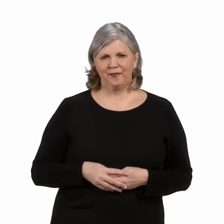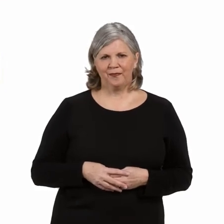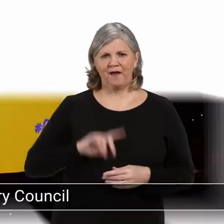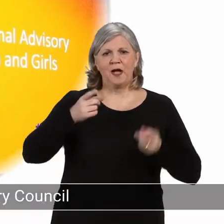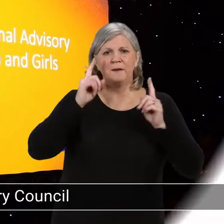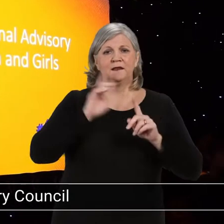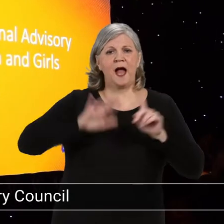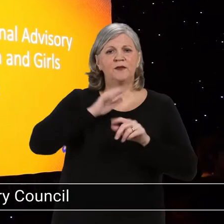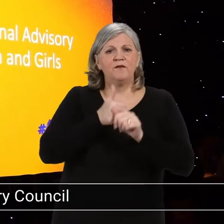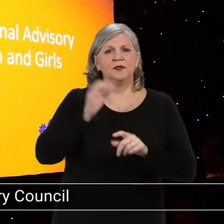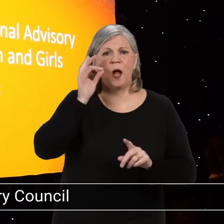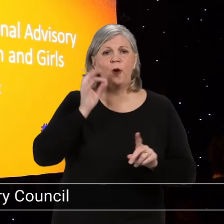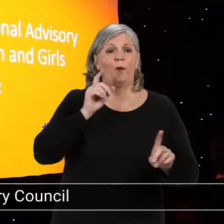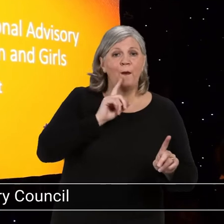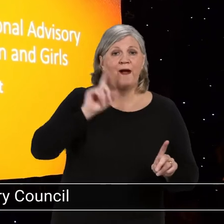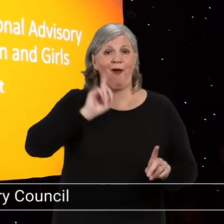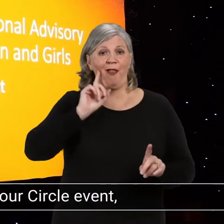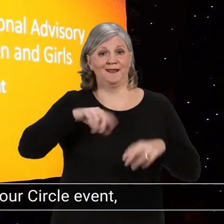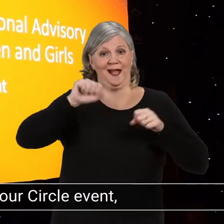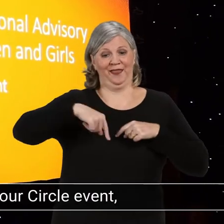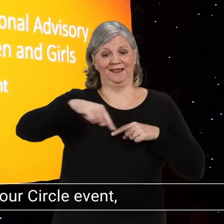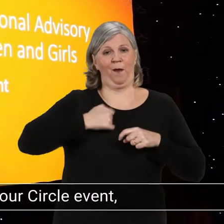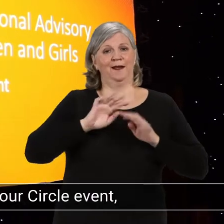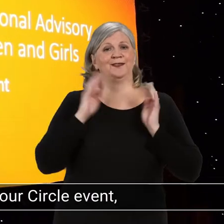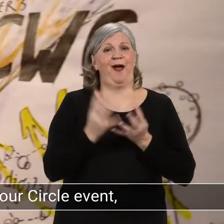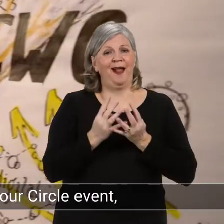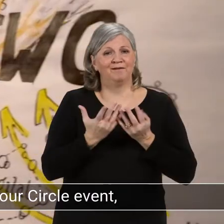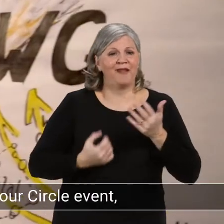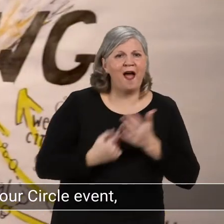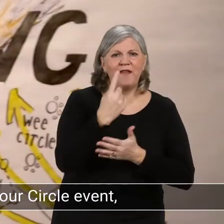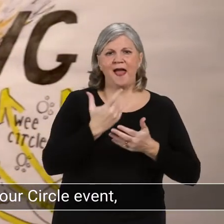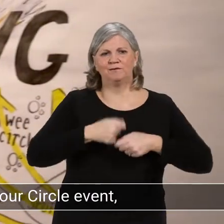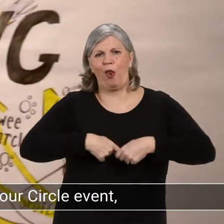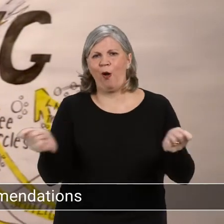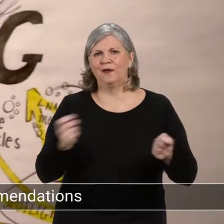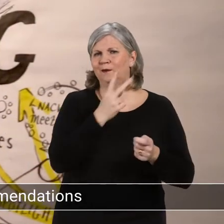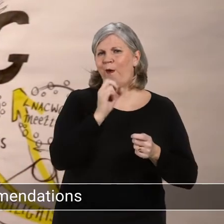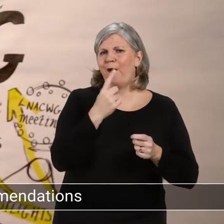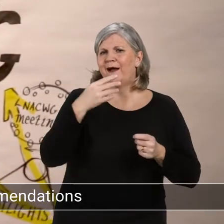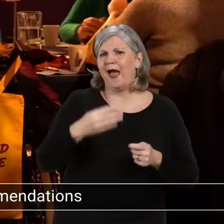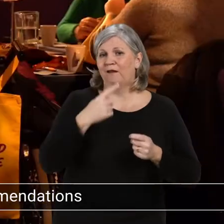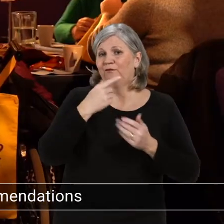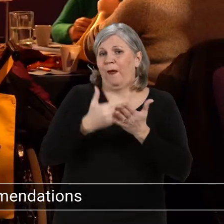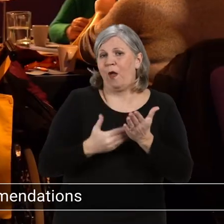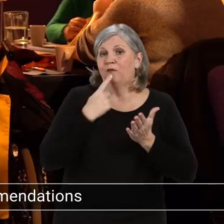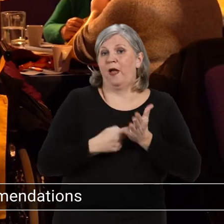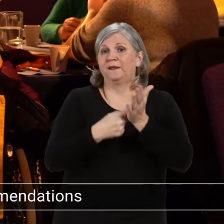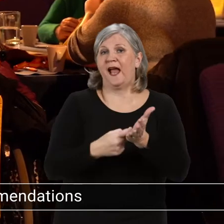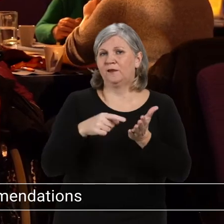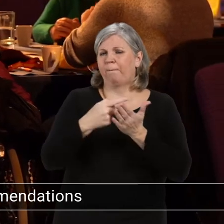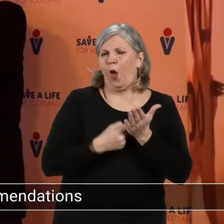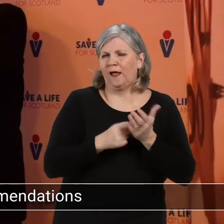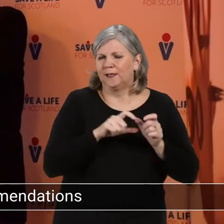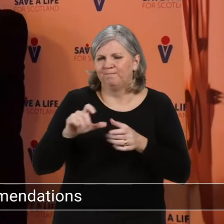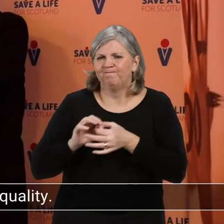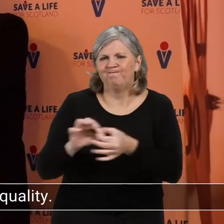The First Minister's National Advisory Council on Women and Girls started this year with our Circle event, launching the 2019 report and